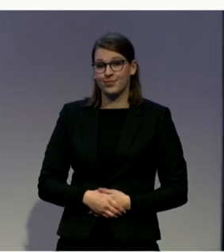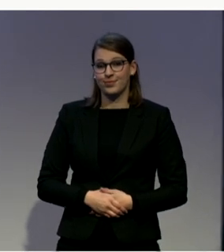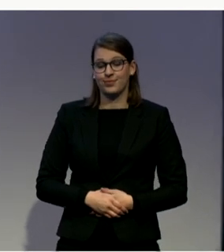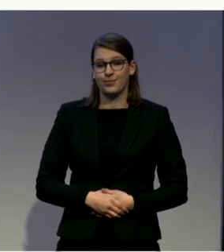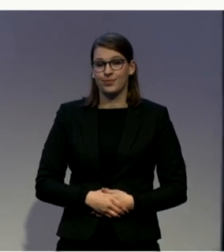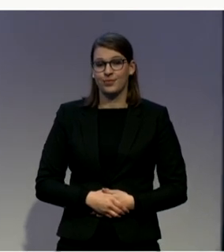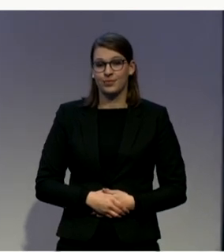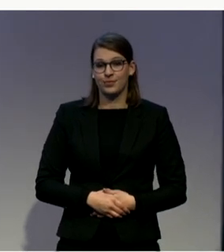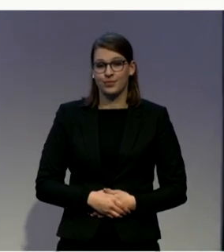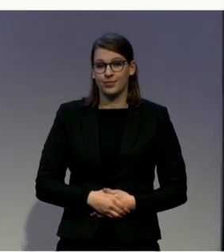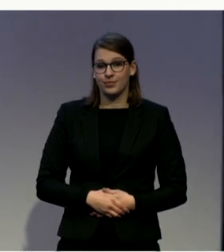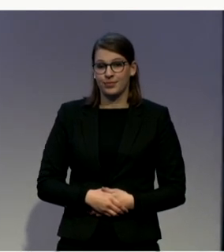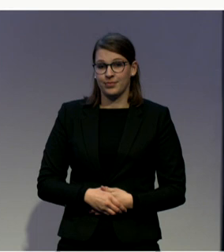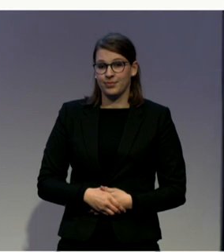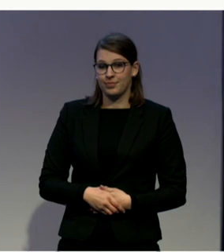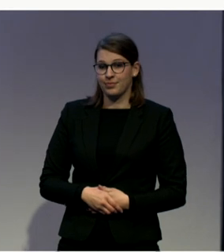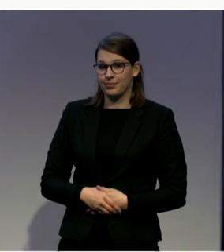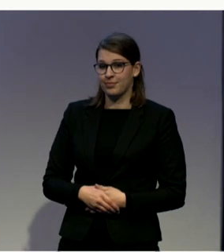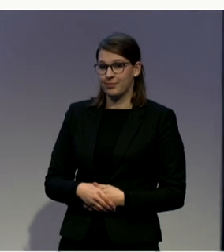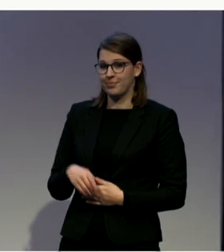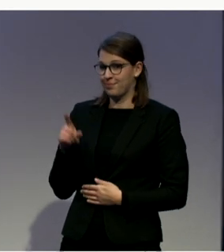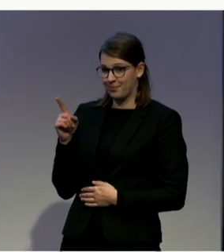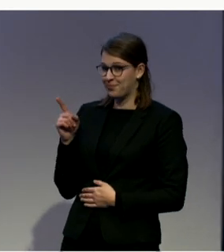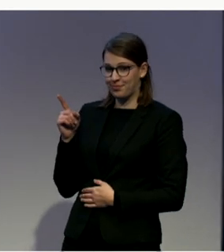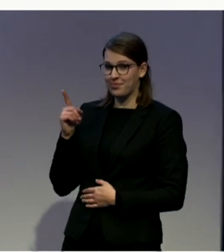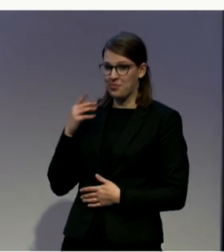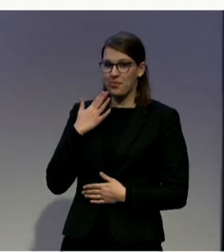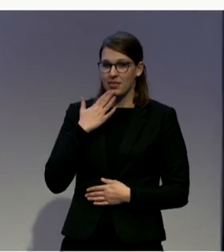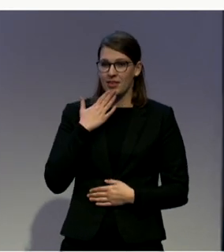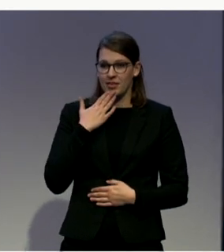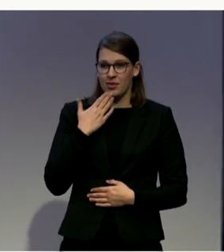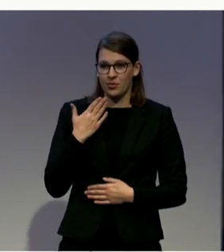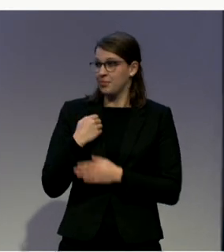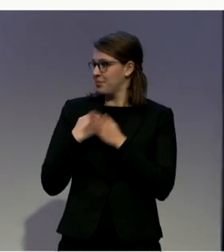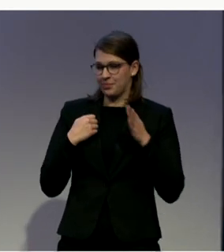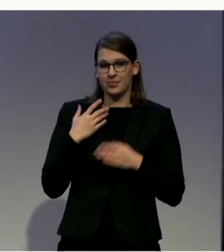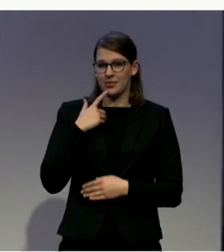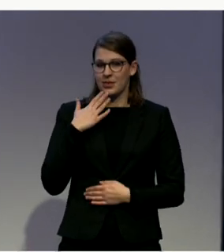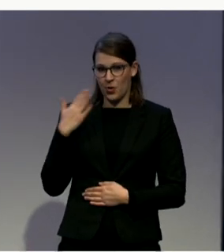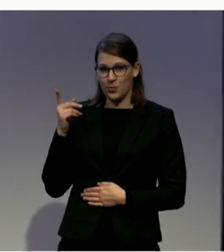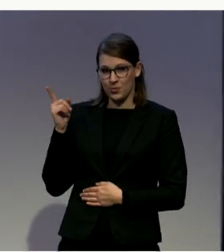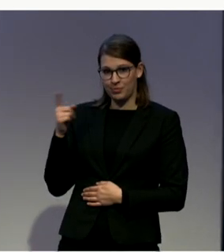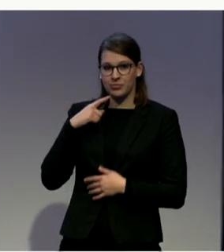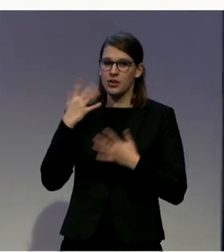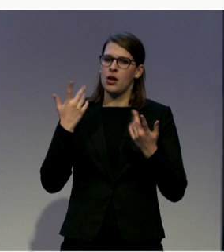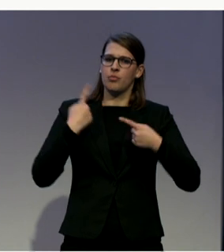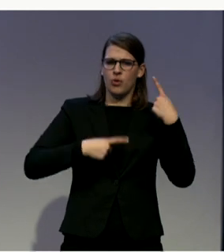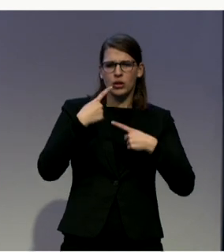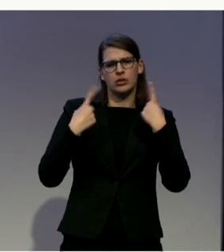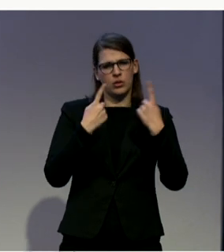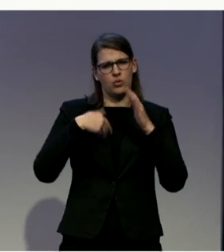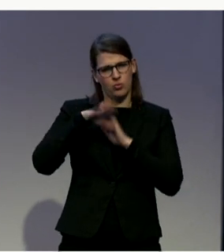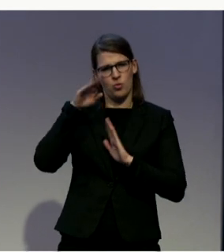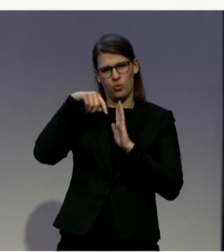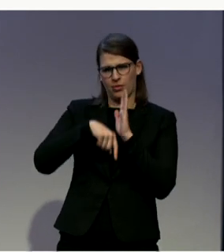Thank you for the opportunity to talk more about this political situation of my country. Because we